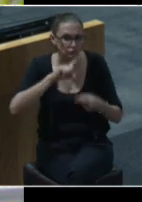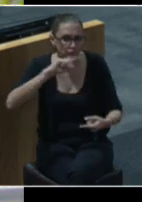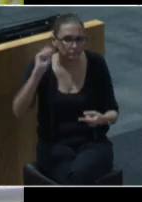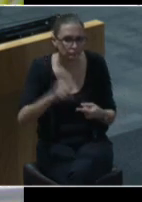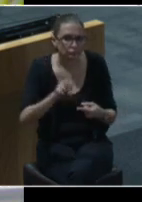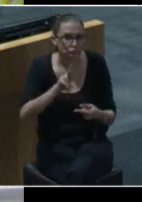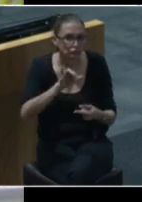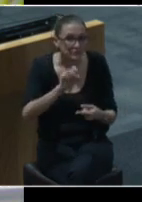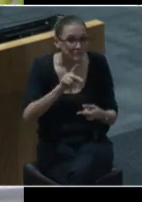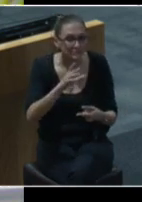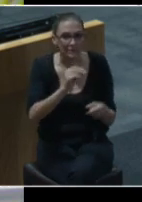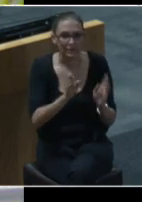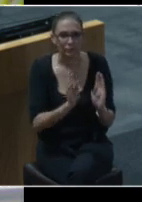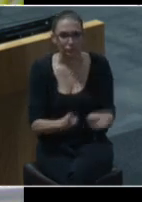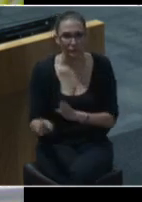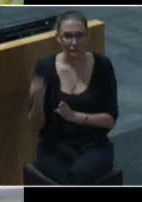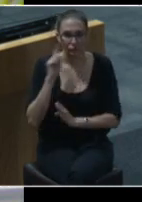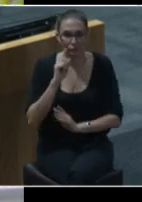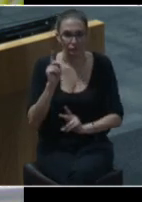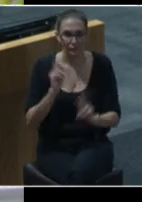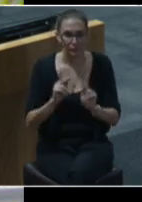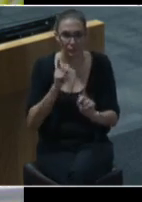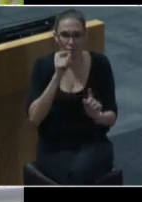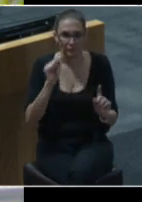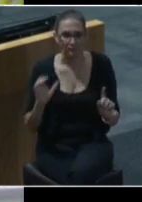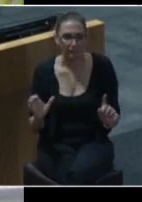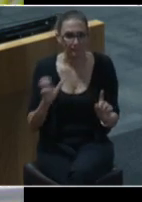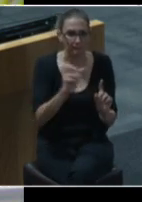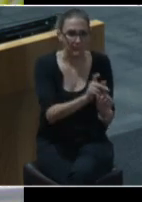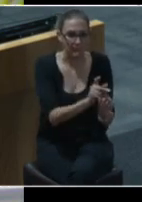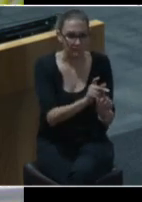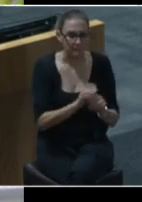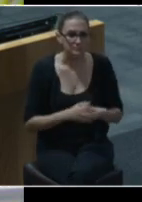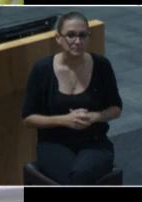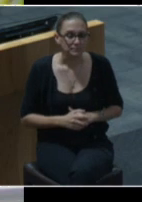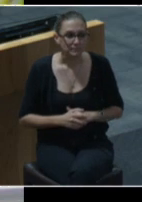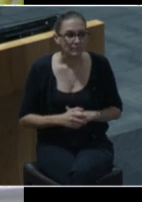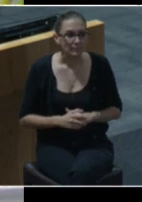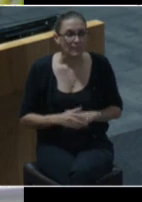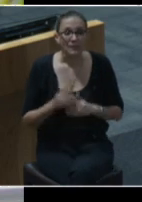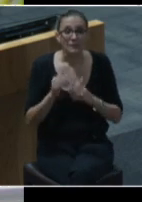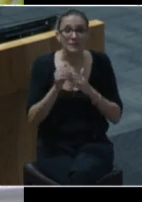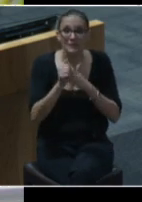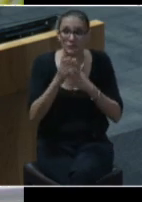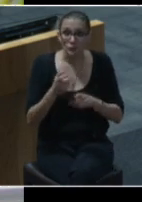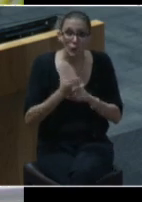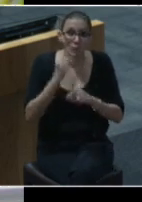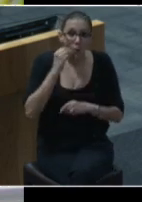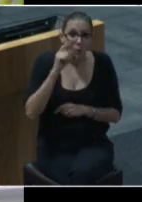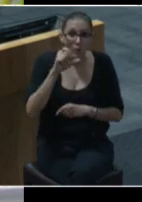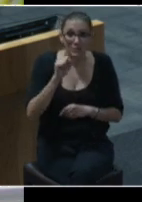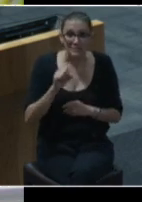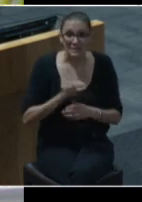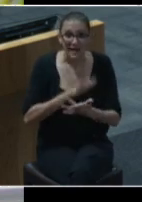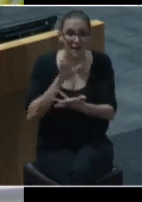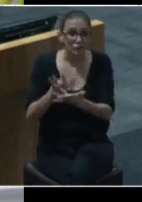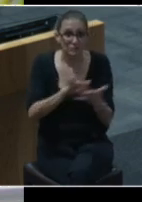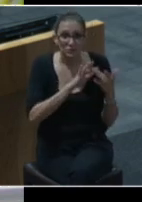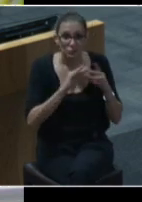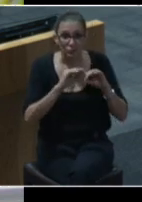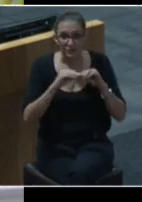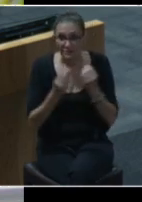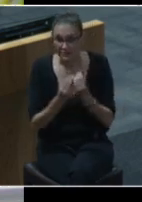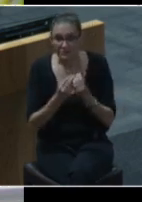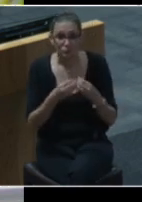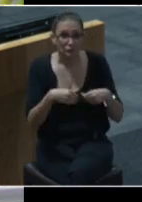and prepare for residents return and when leaders from homeless outreach organizations and providers